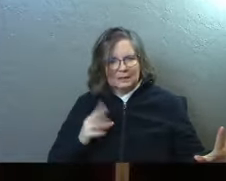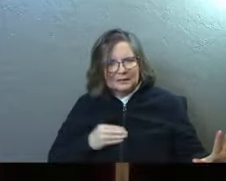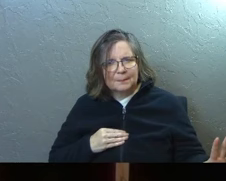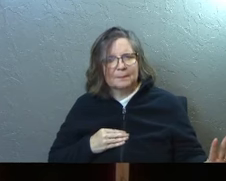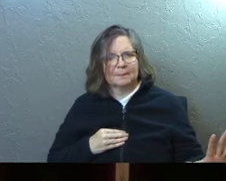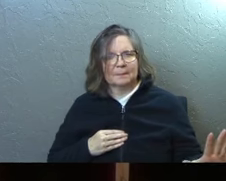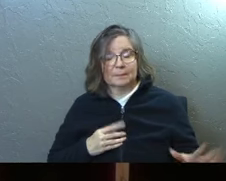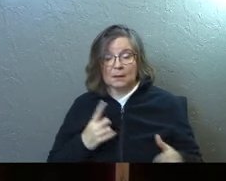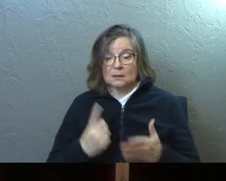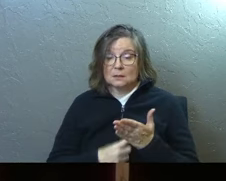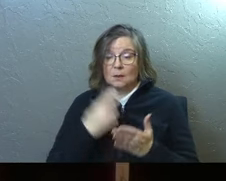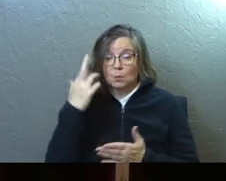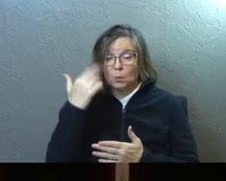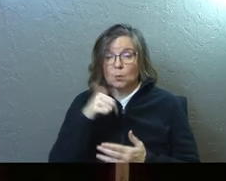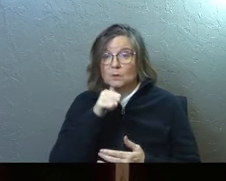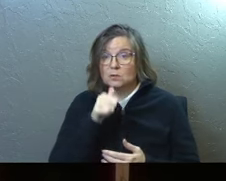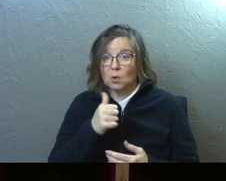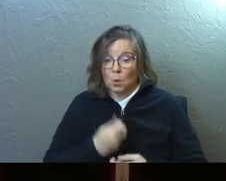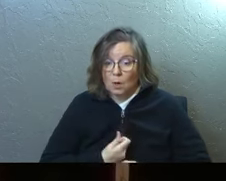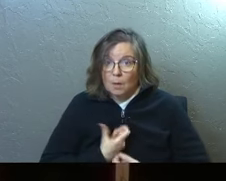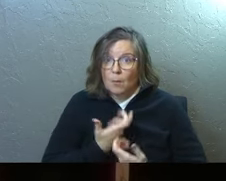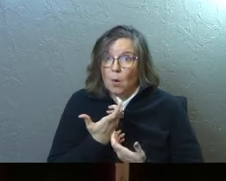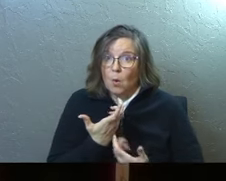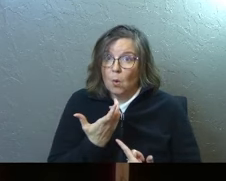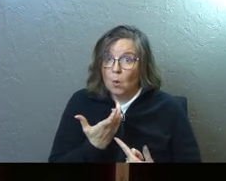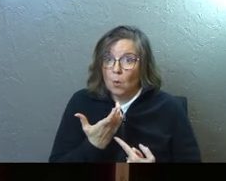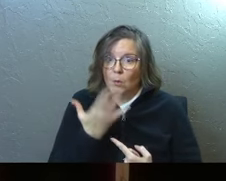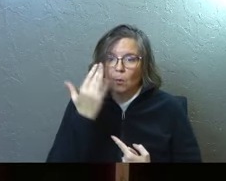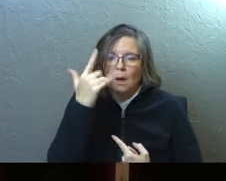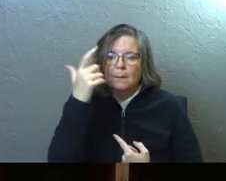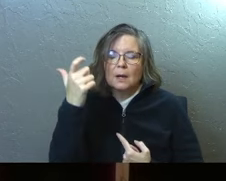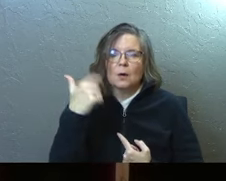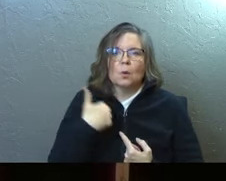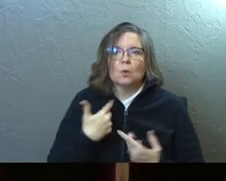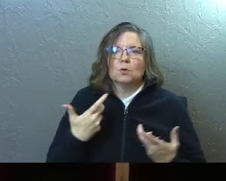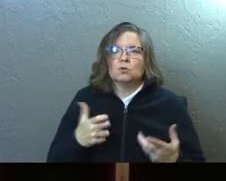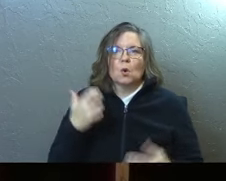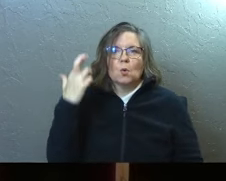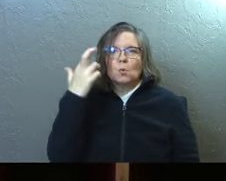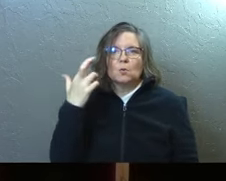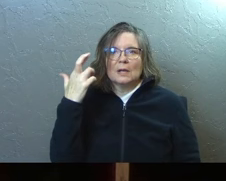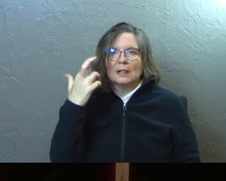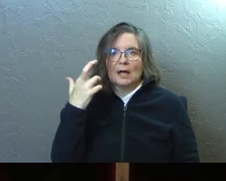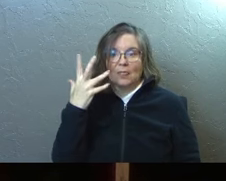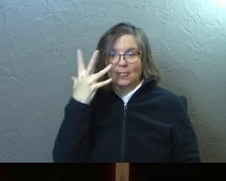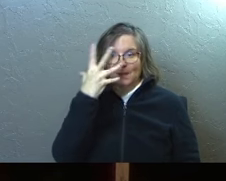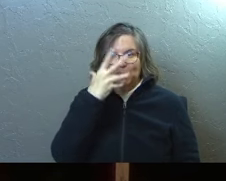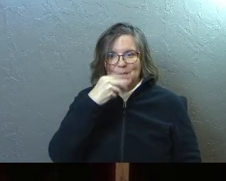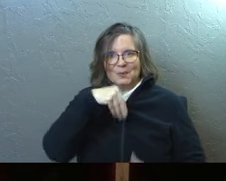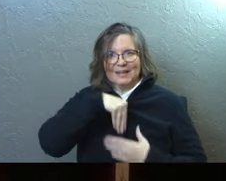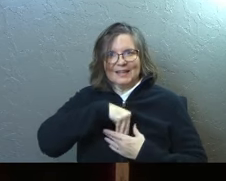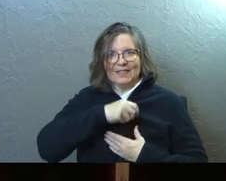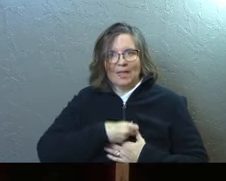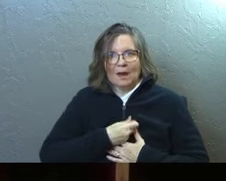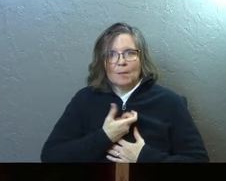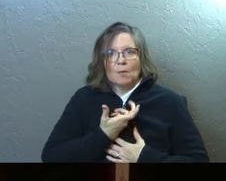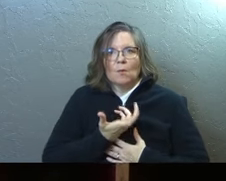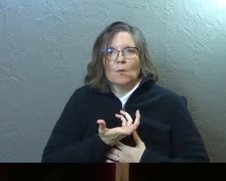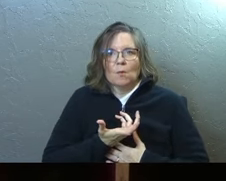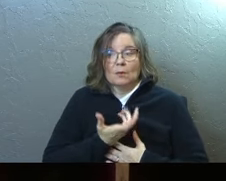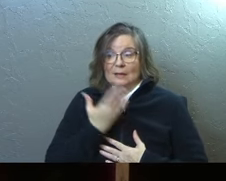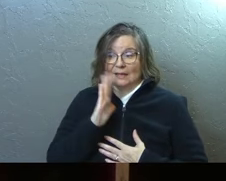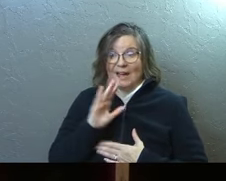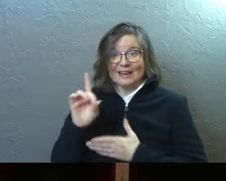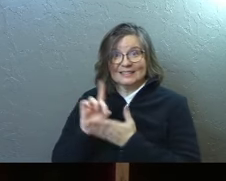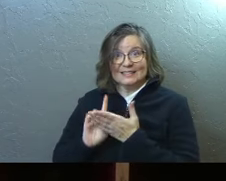But sometimes the reason that we don't emote like that is because we don't realize the beauty that's there. See,